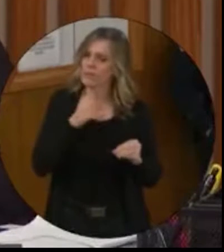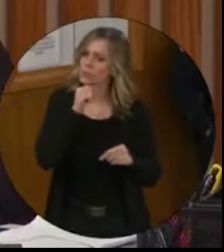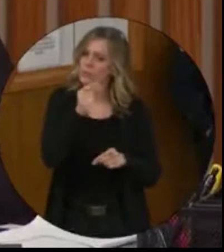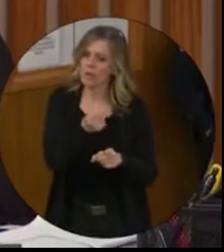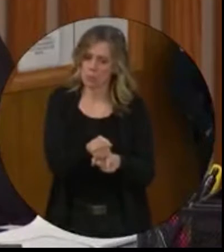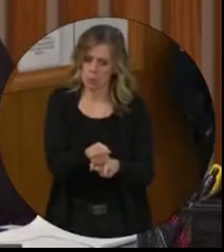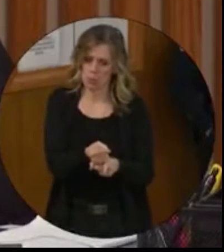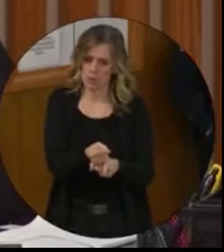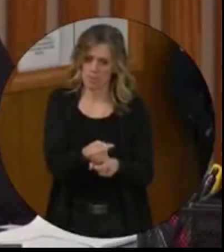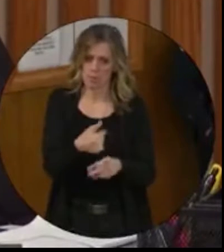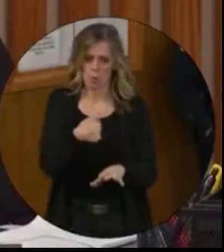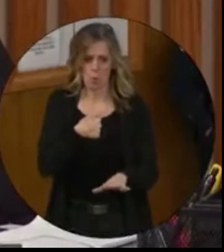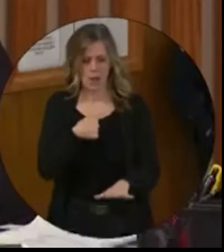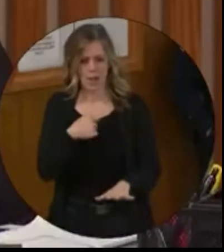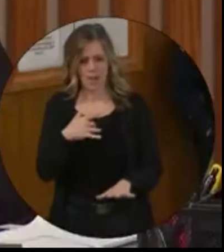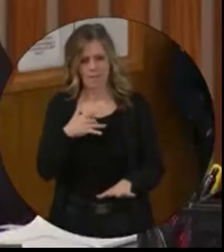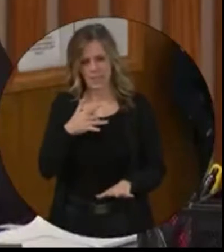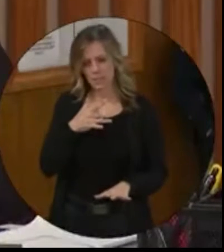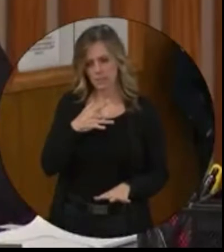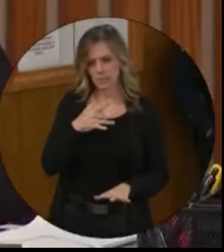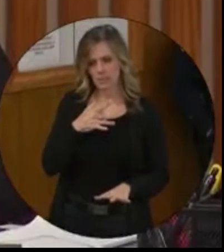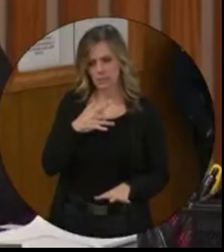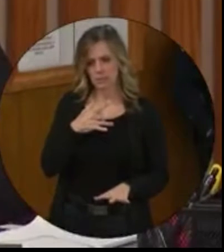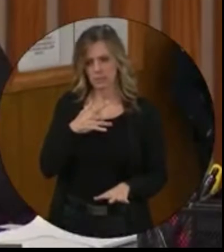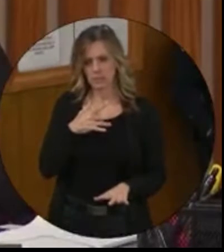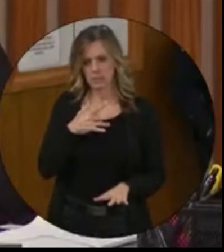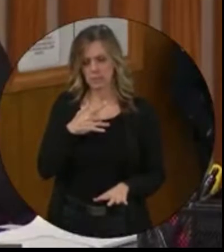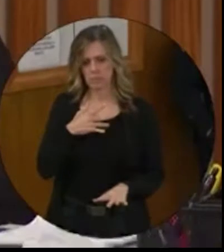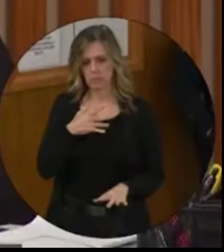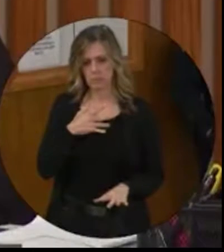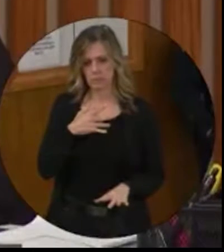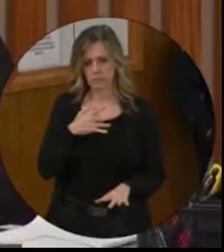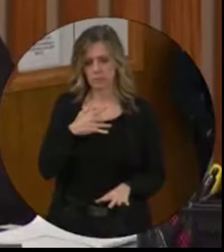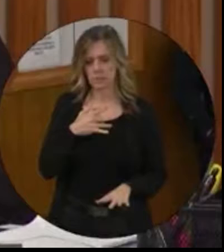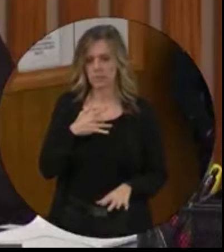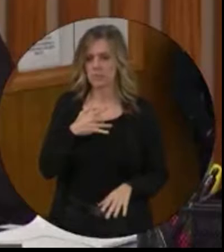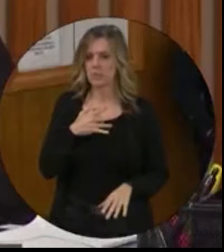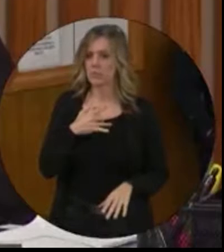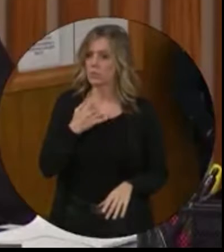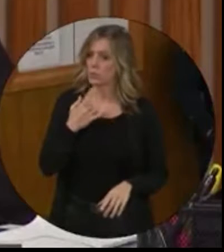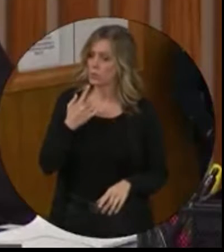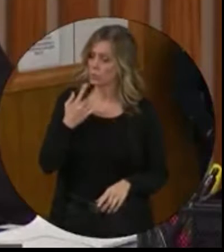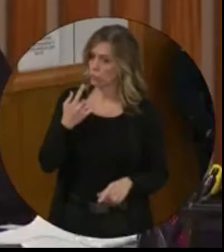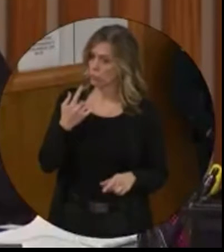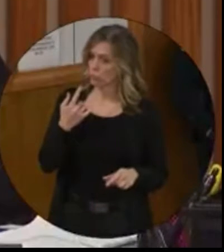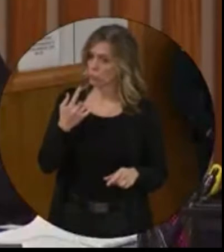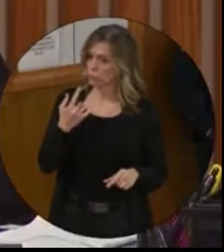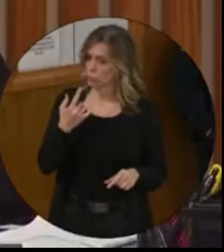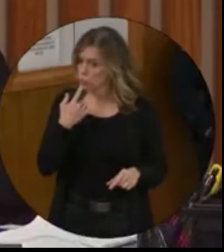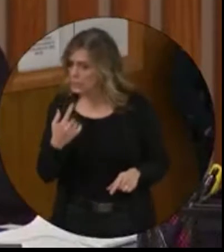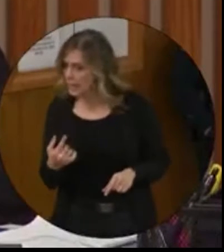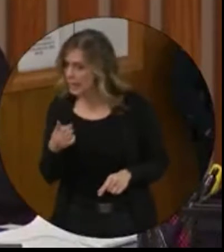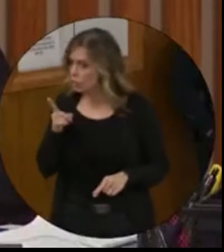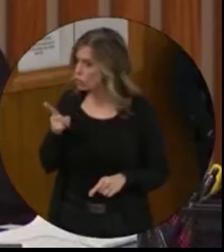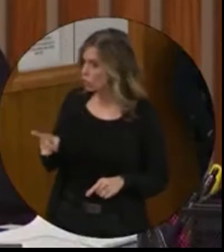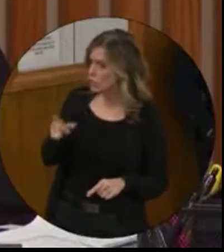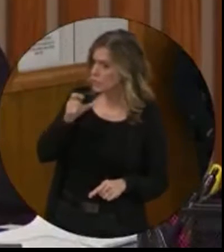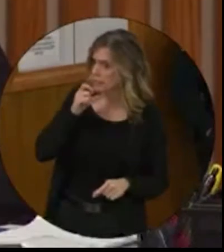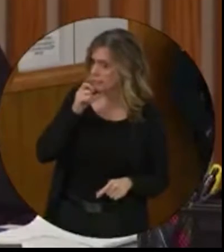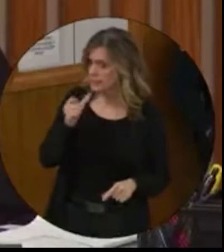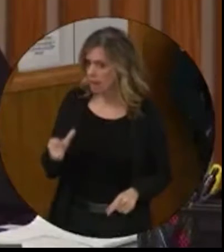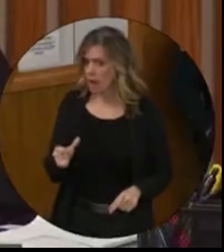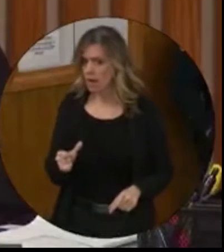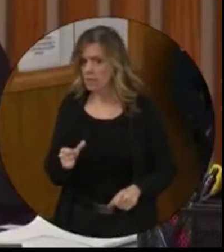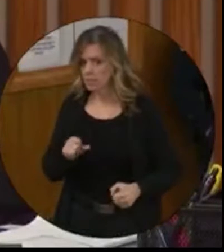stating that she does not take the bull by the horns and